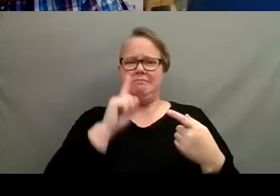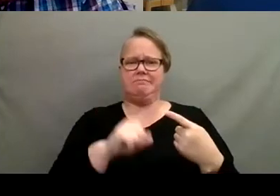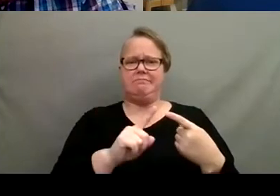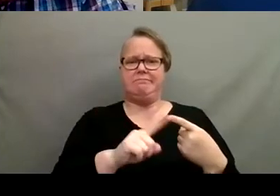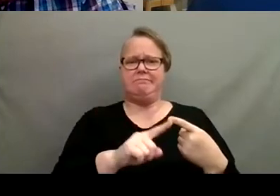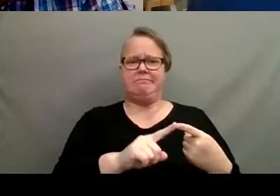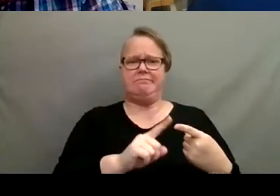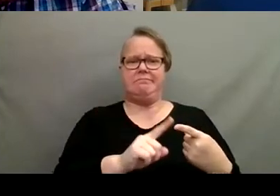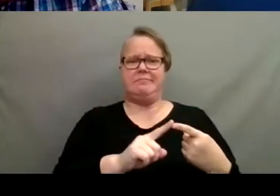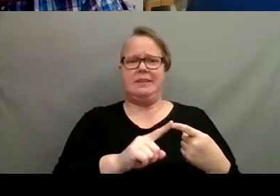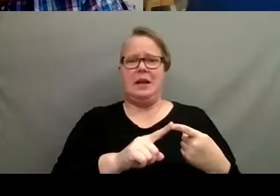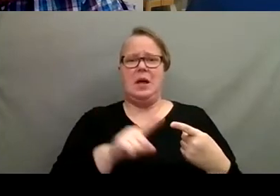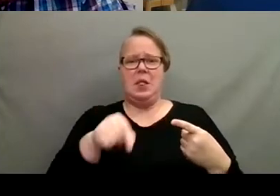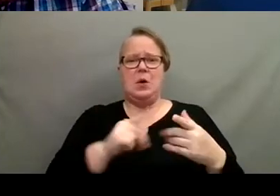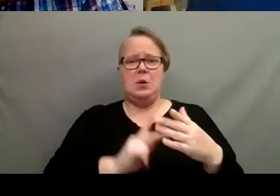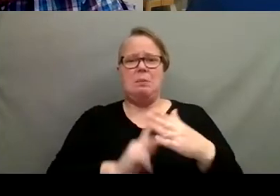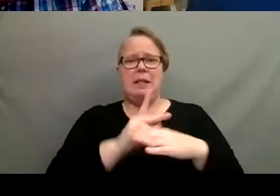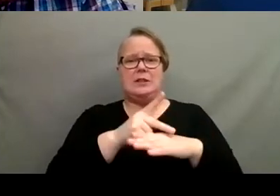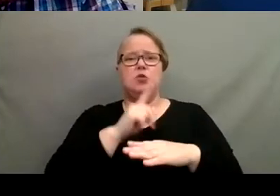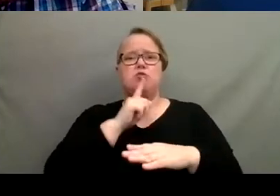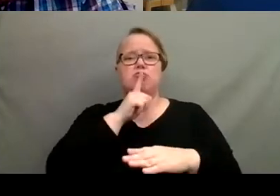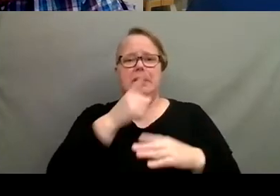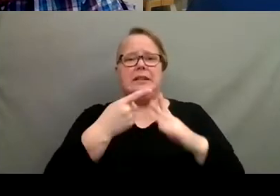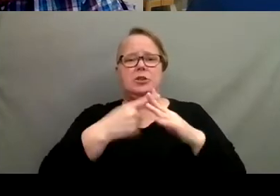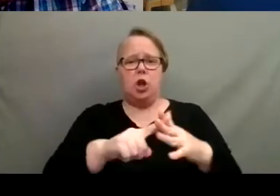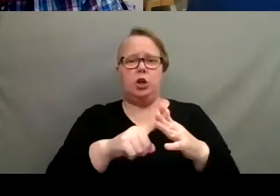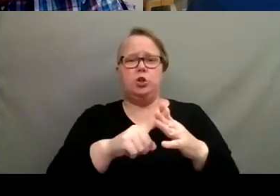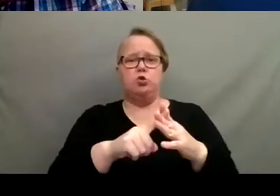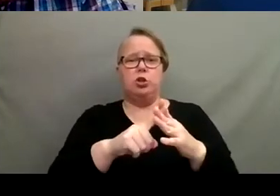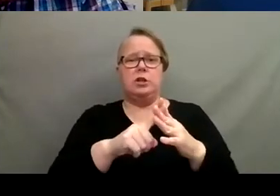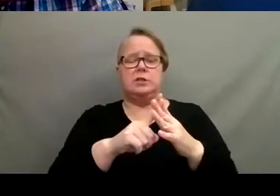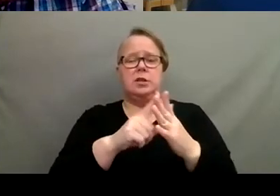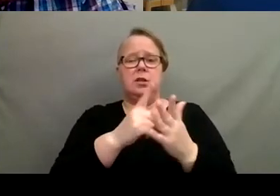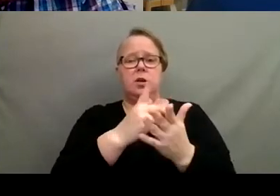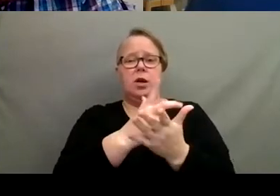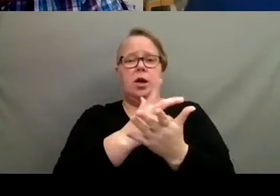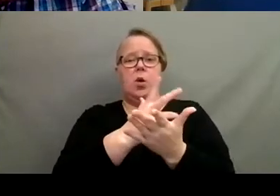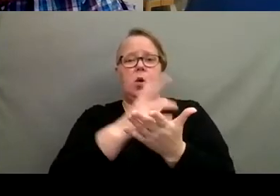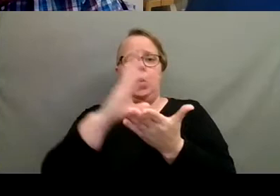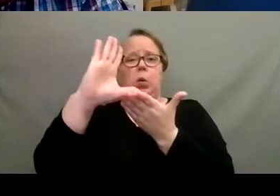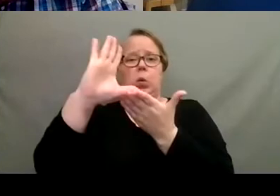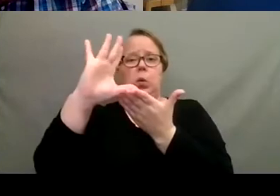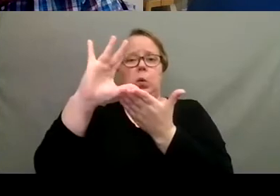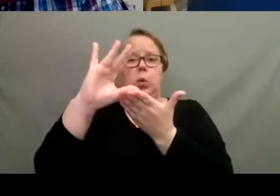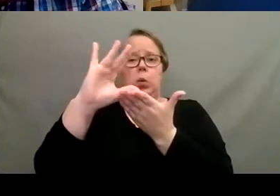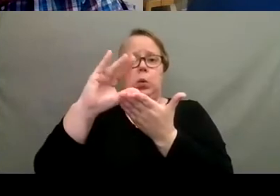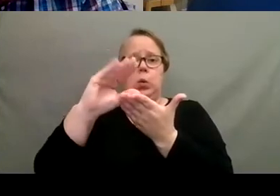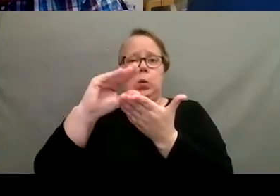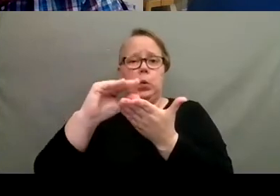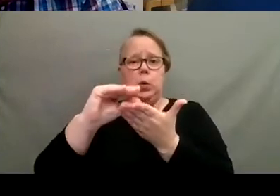it's just those plants are really starting to run out of juice. Like they're ready to get some more light going as the days are getting longer.